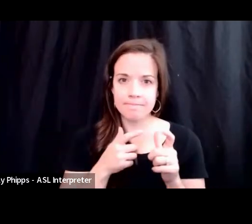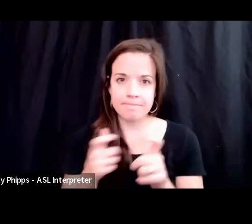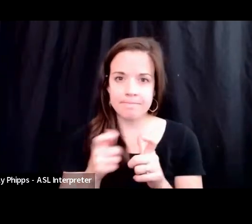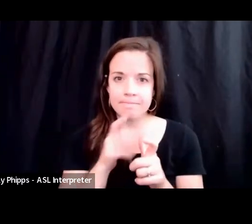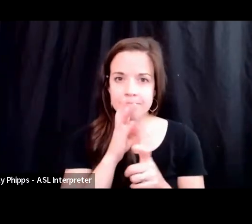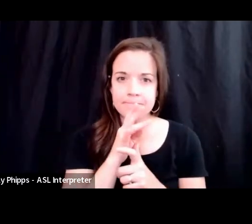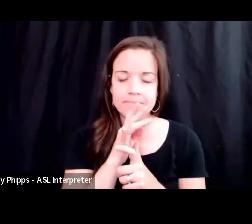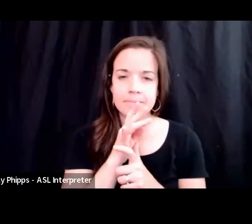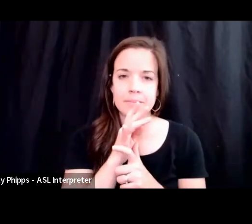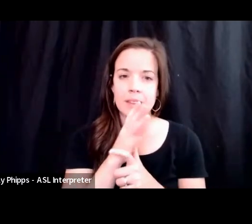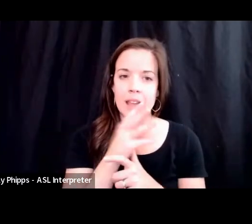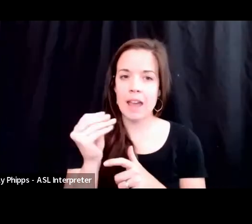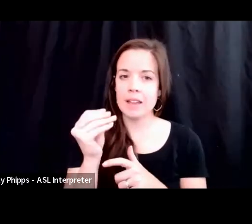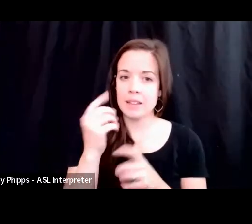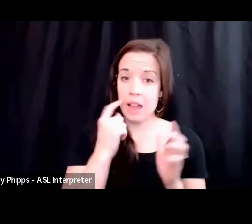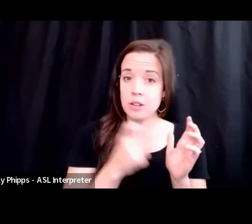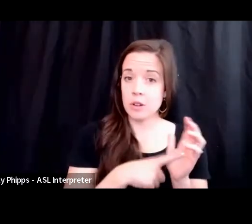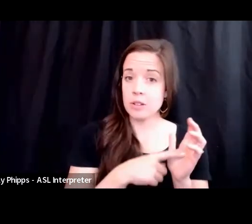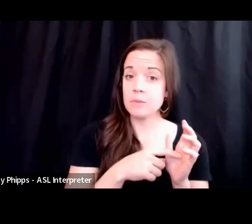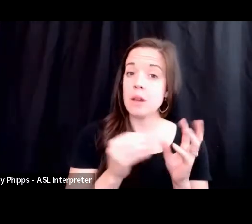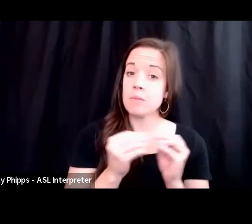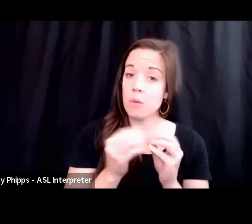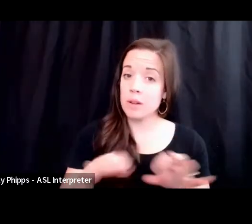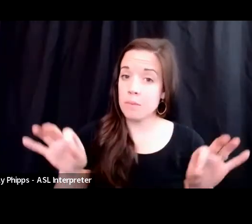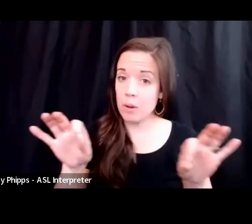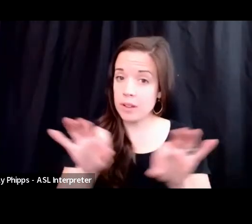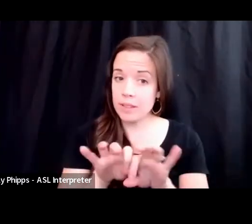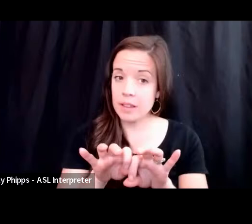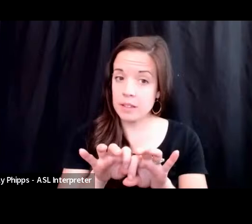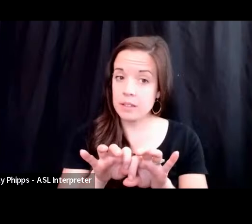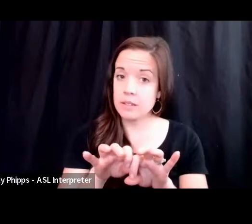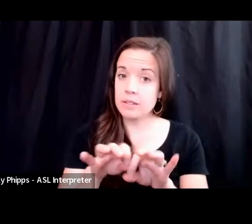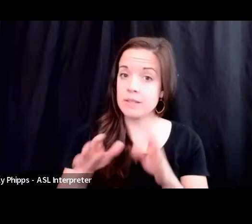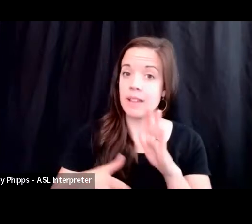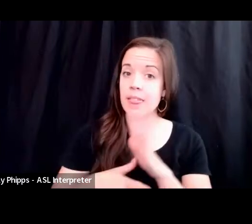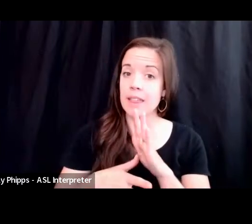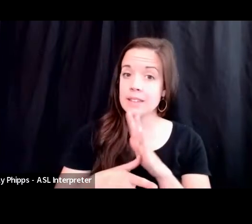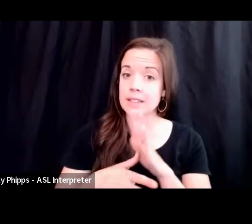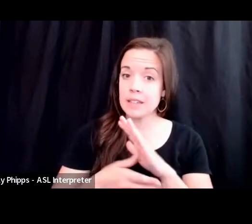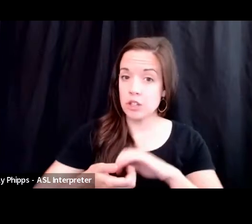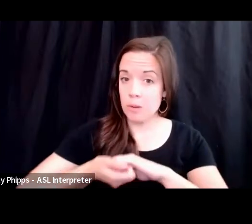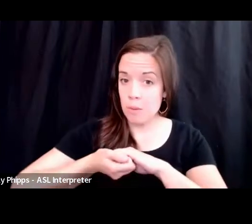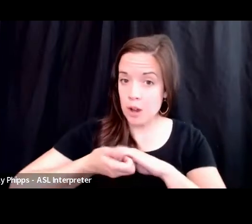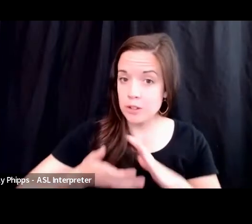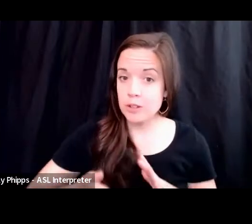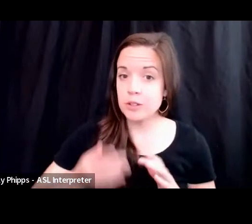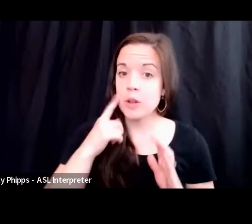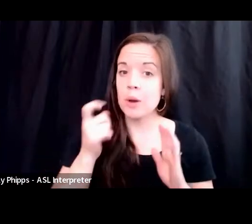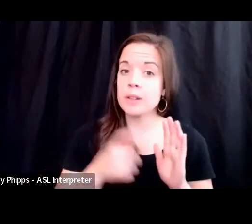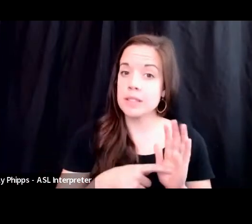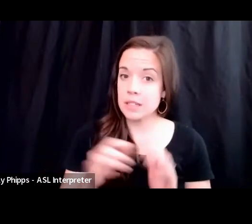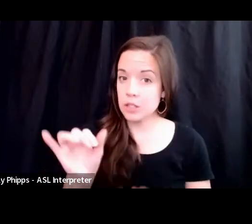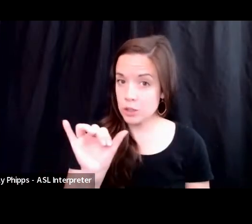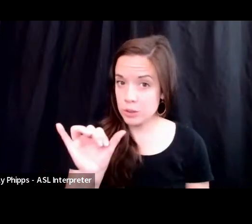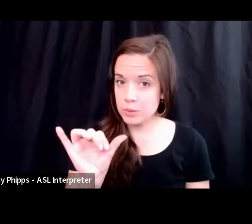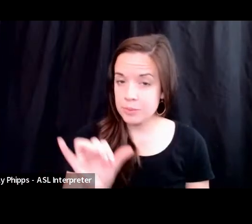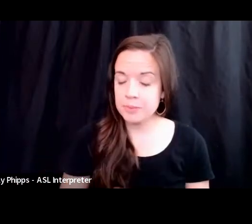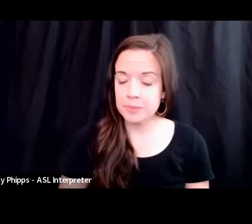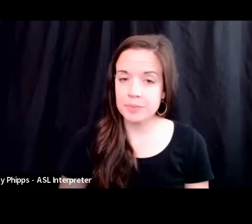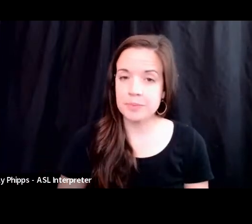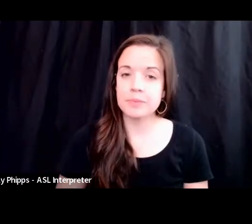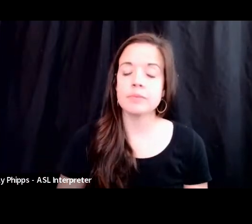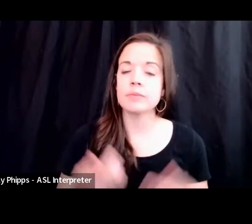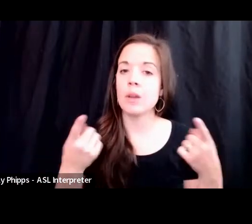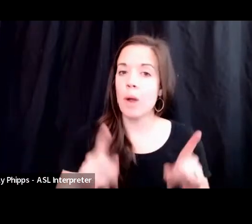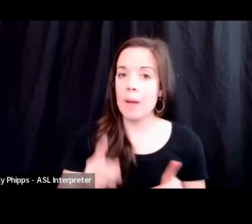only did I notice it, but more importantly, the senior partners at my firm noticed it. And so what happened